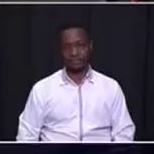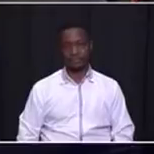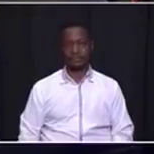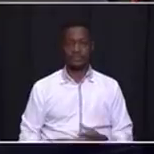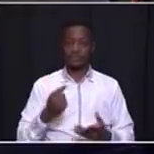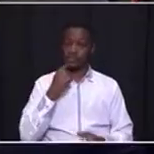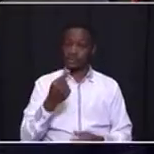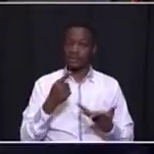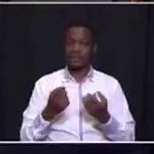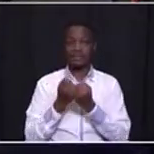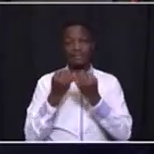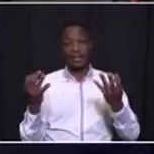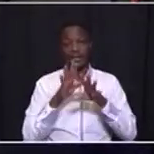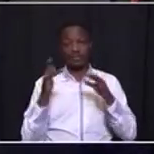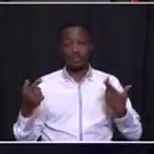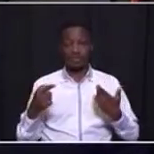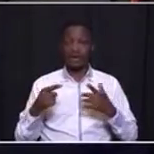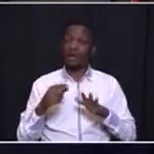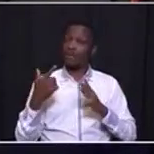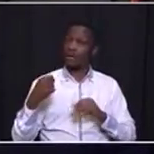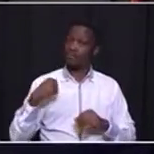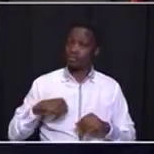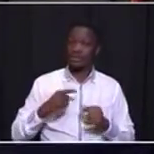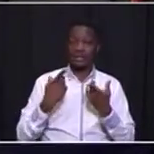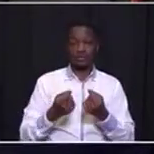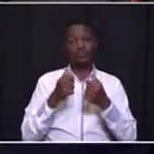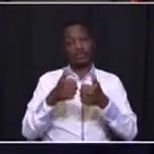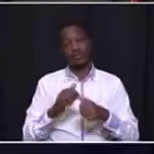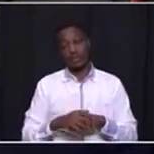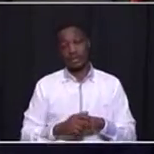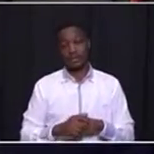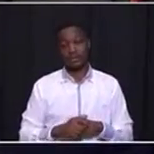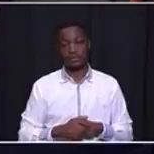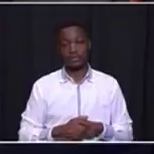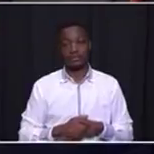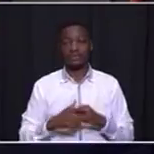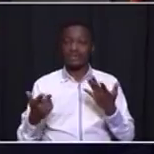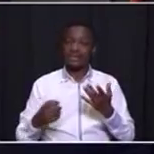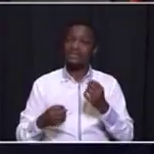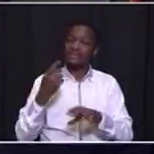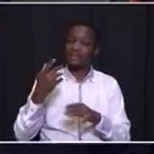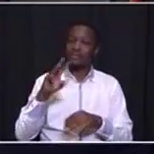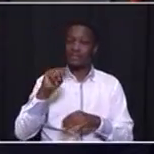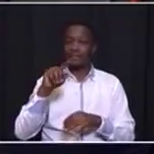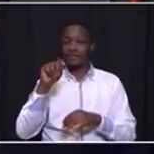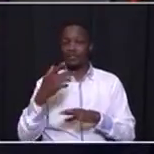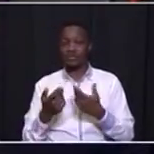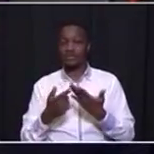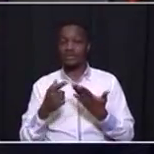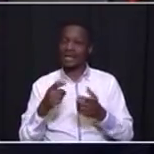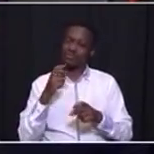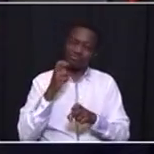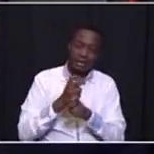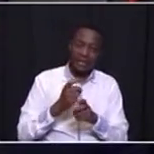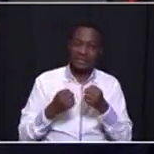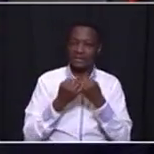our municipalities are doing well in the West Rand in particular but also the big metros are really struggling in many areas